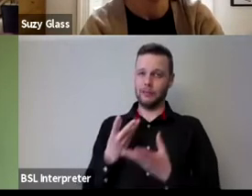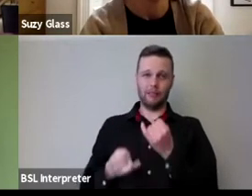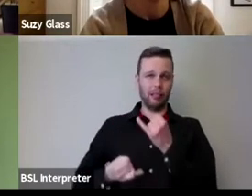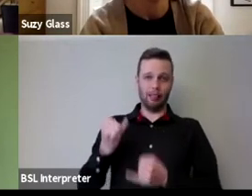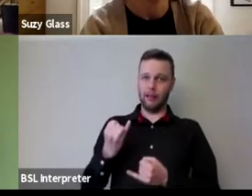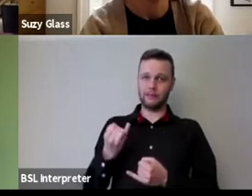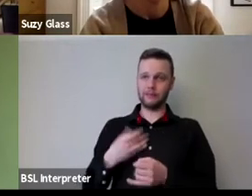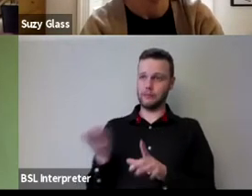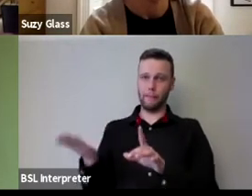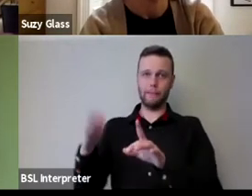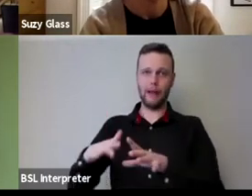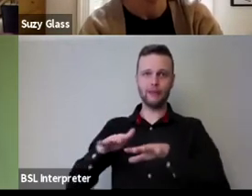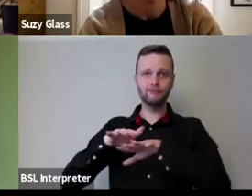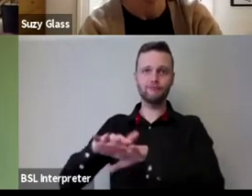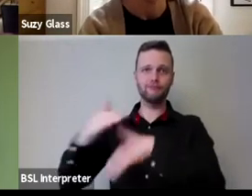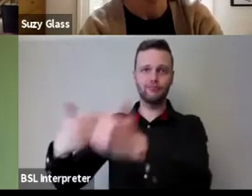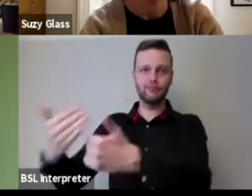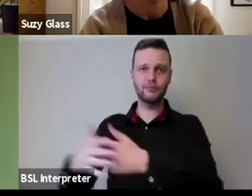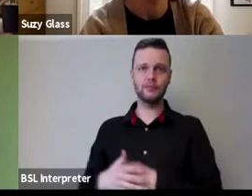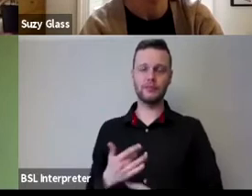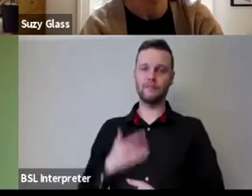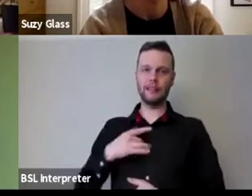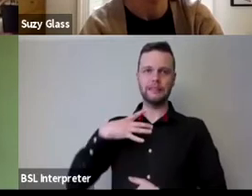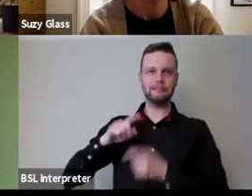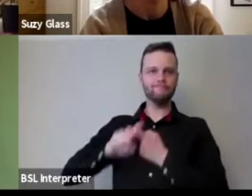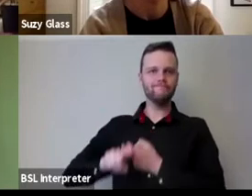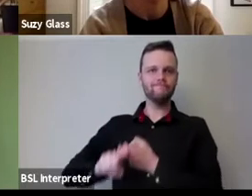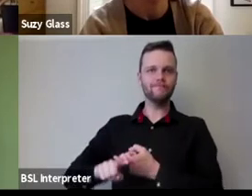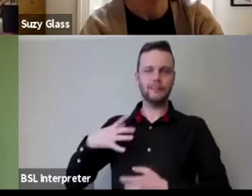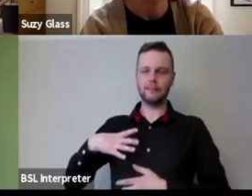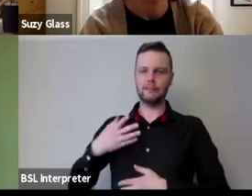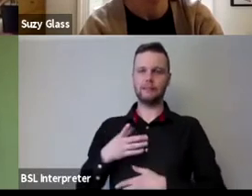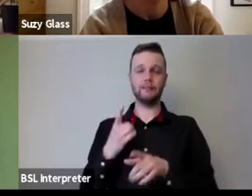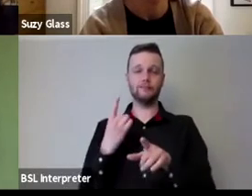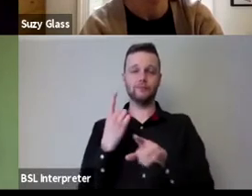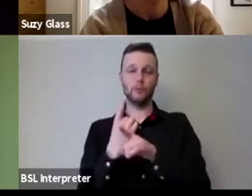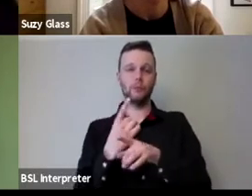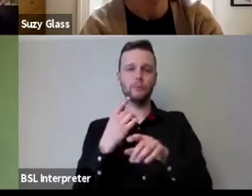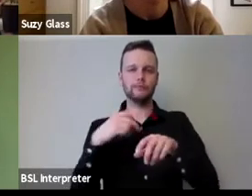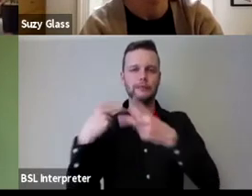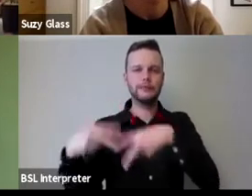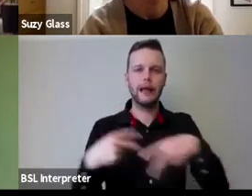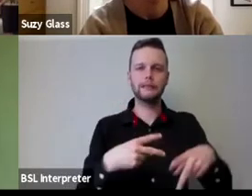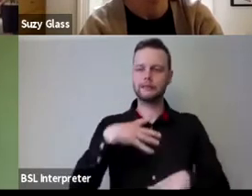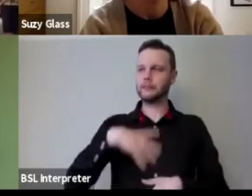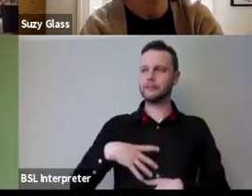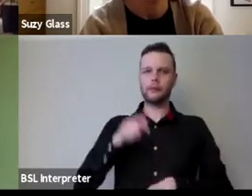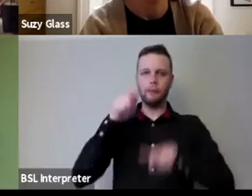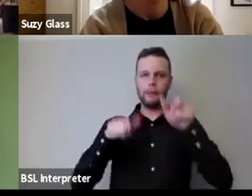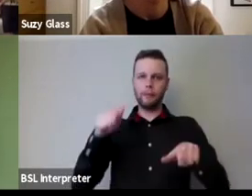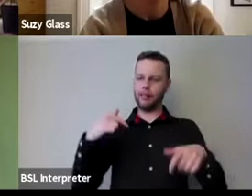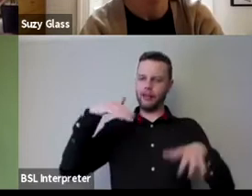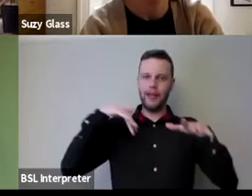back on stream because they depend like gee talking about dance upon bodies in space and